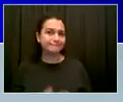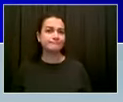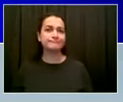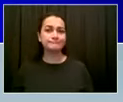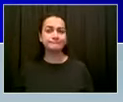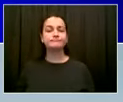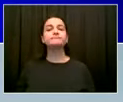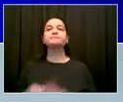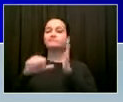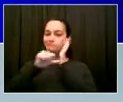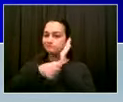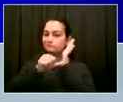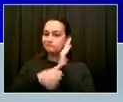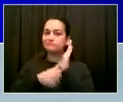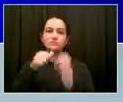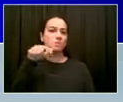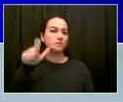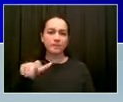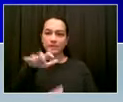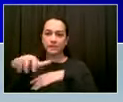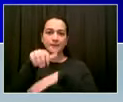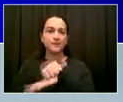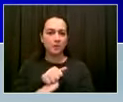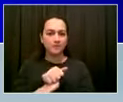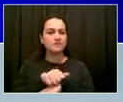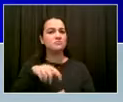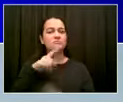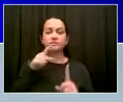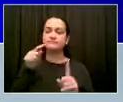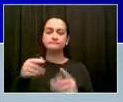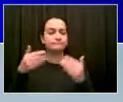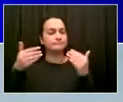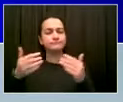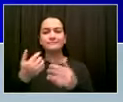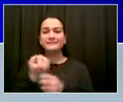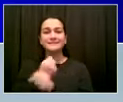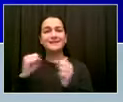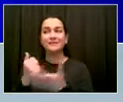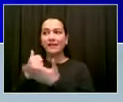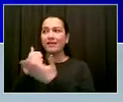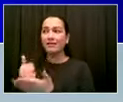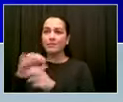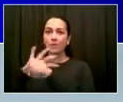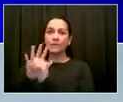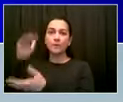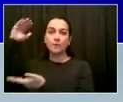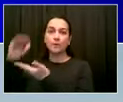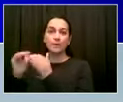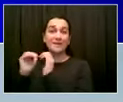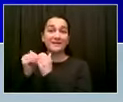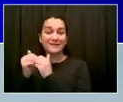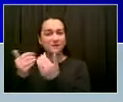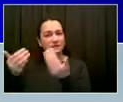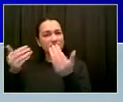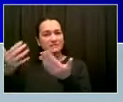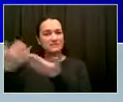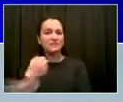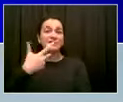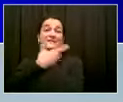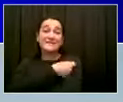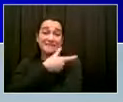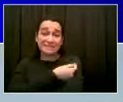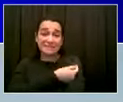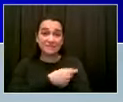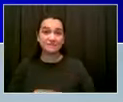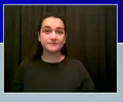whole cities. Now, good news, a big milestone hit at Citi Field on Monday. Citi Field's been a great part